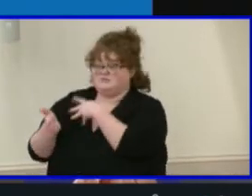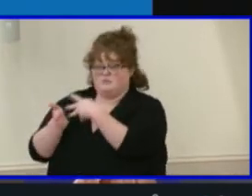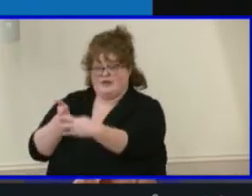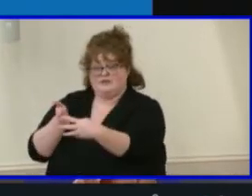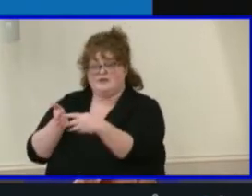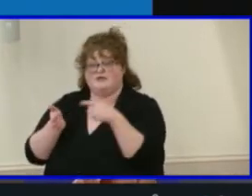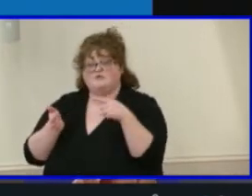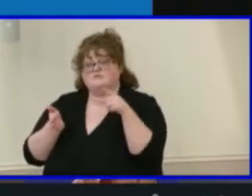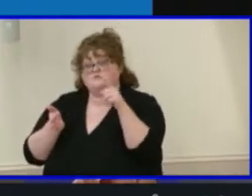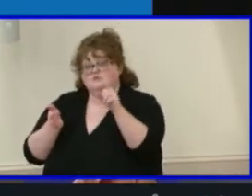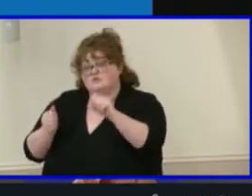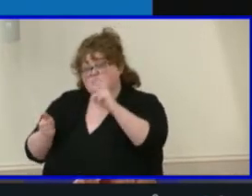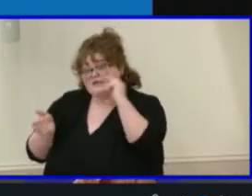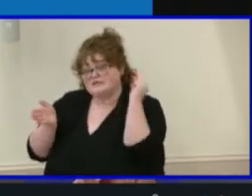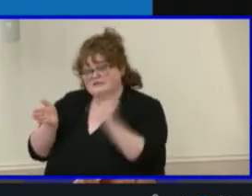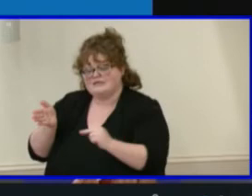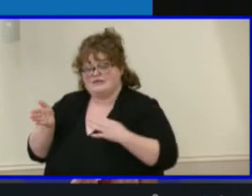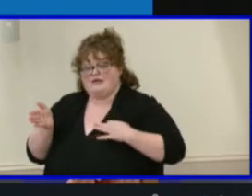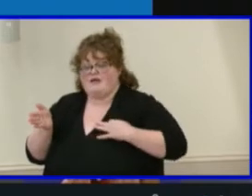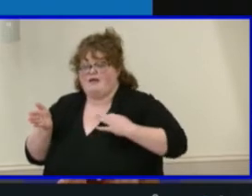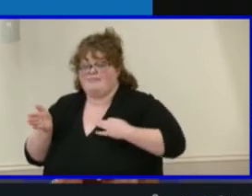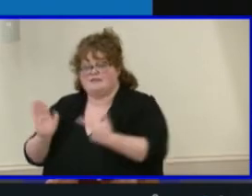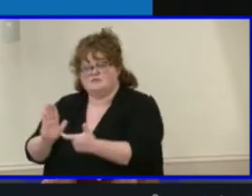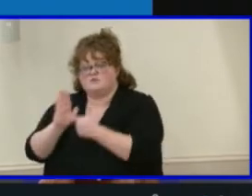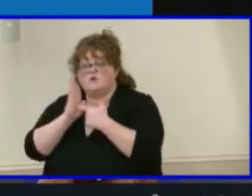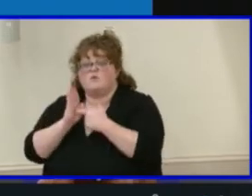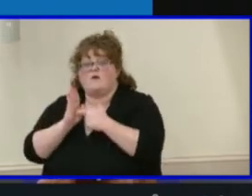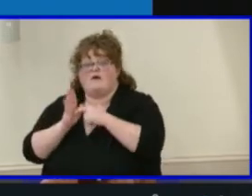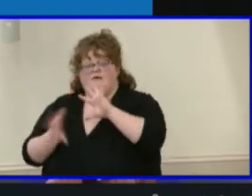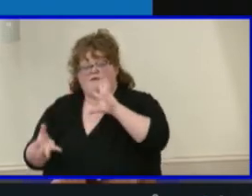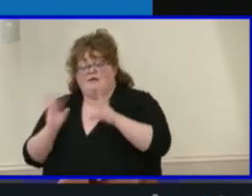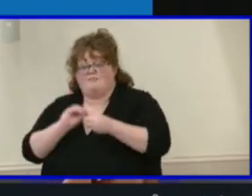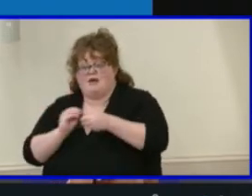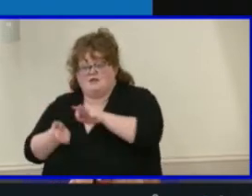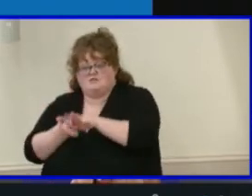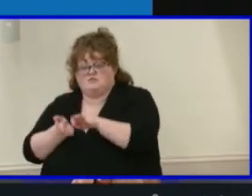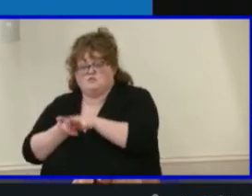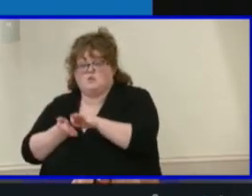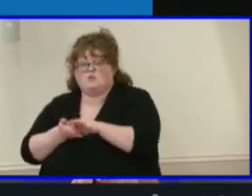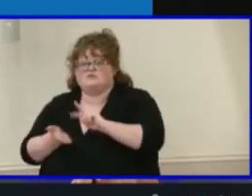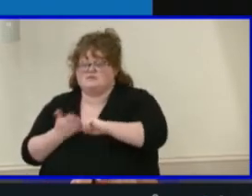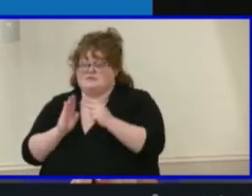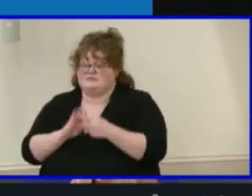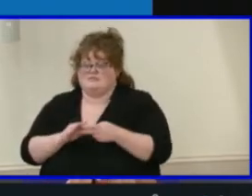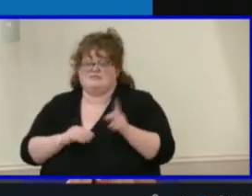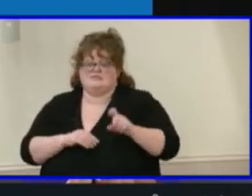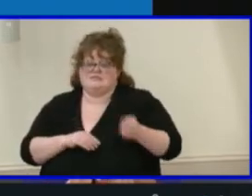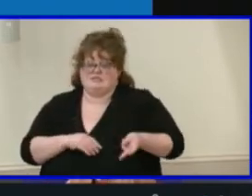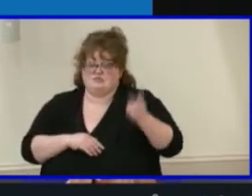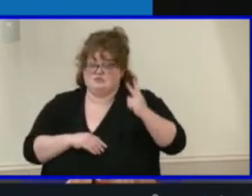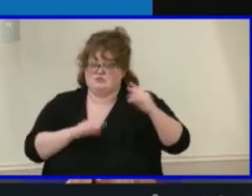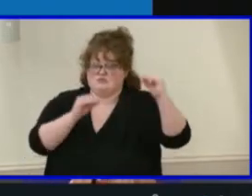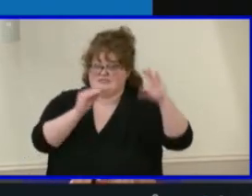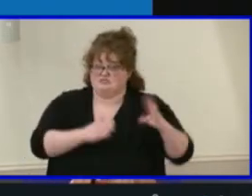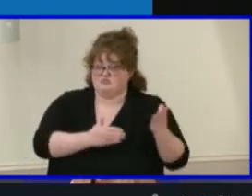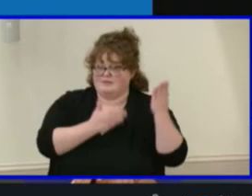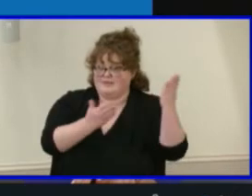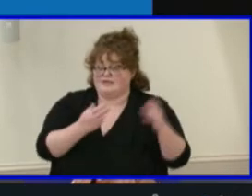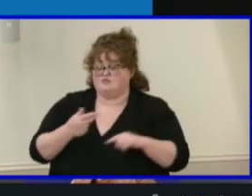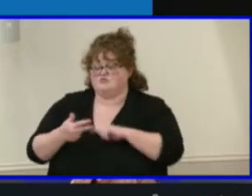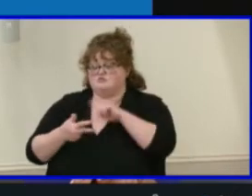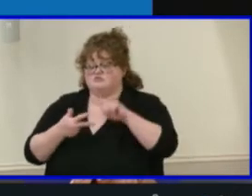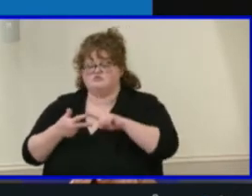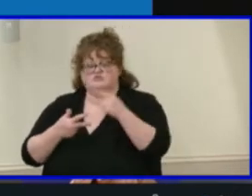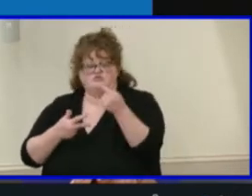see, applicants will require composite scores that include two teacher recommendations, grades, grades, GPA,